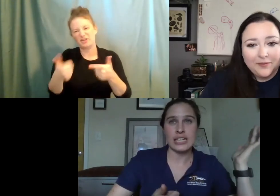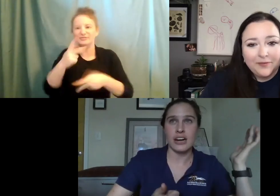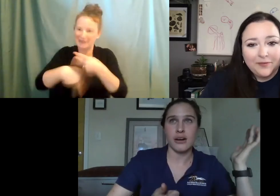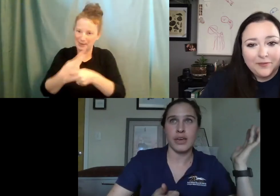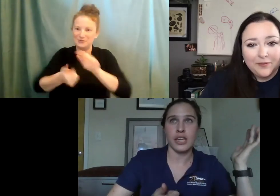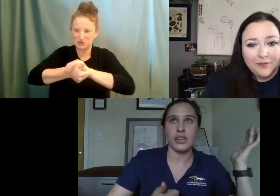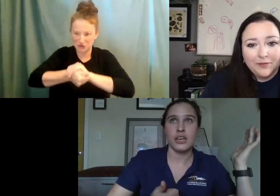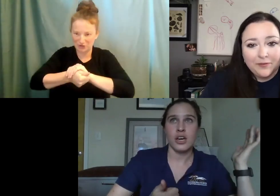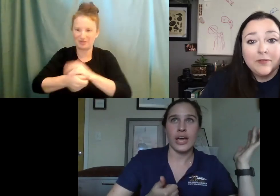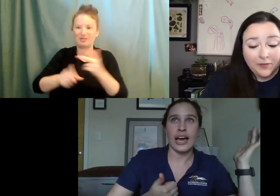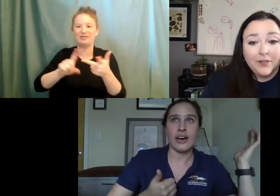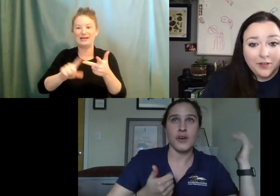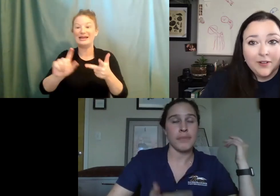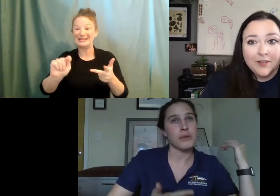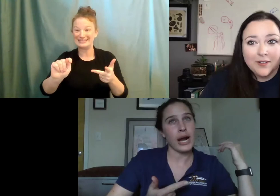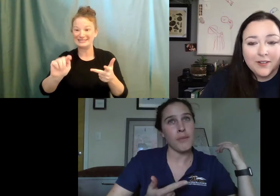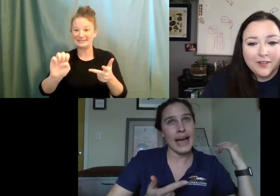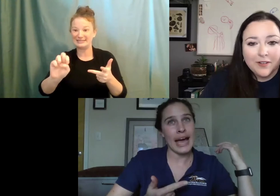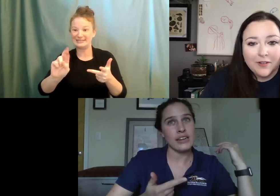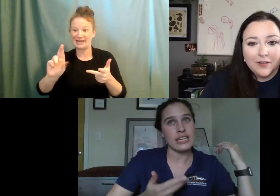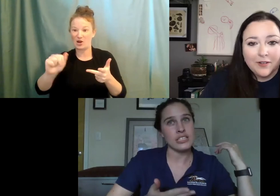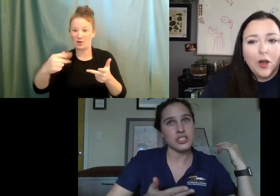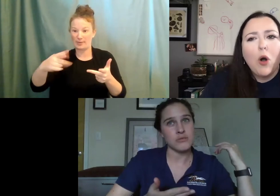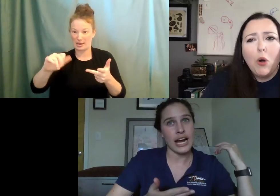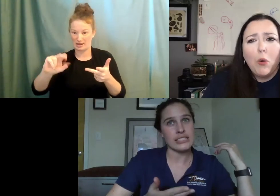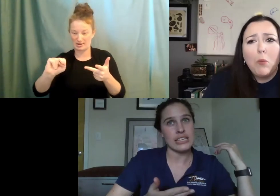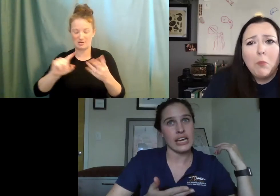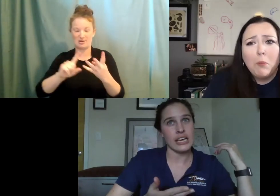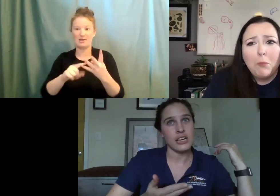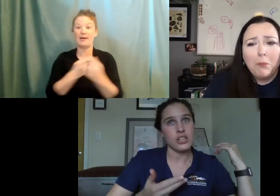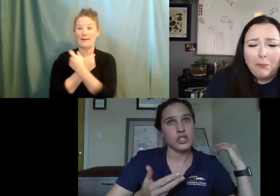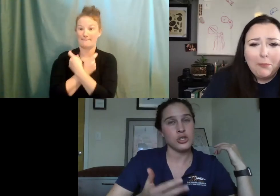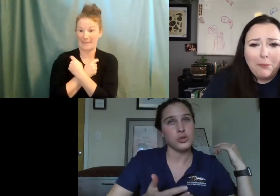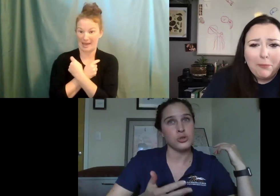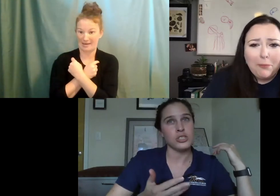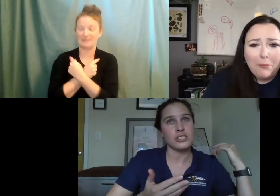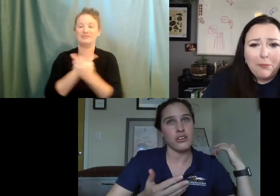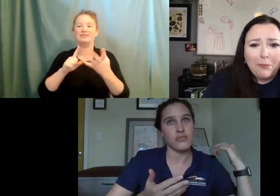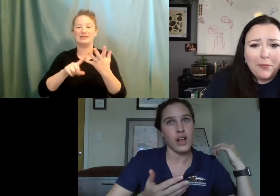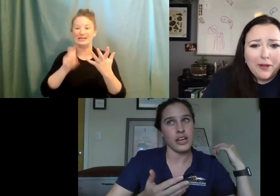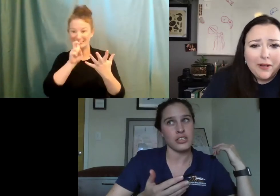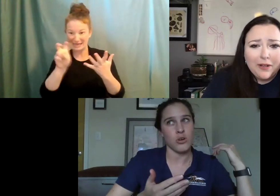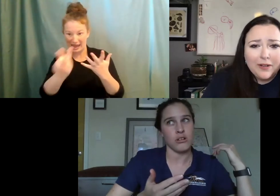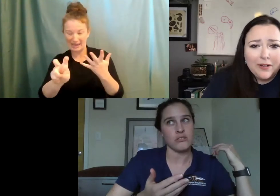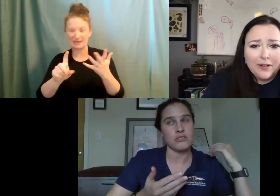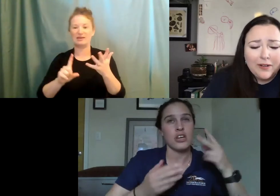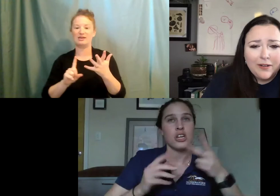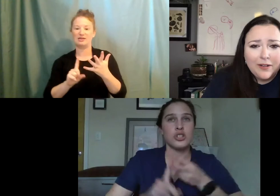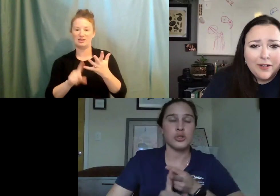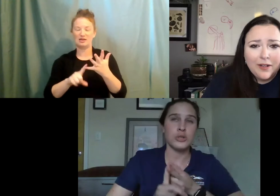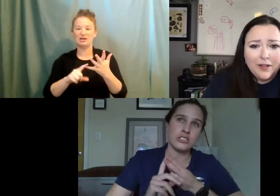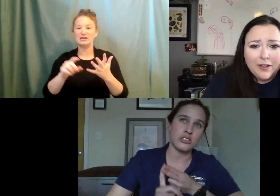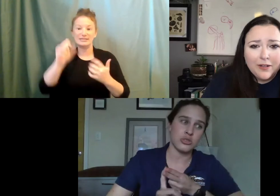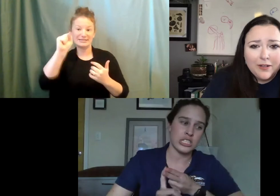diamondback terrapin. We have a big brown fat, an Eastern rat snake, two Southern flying squirrels,